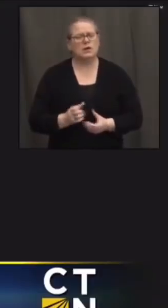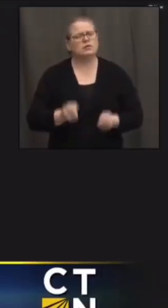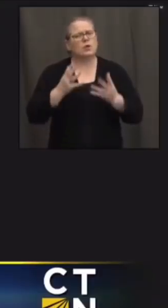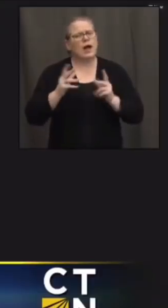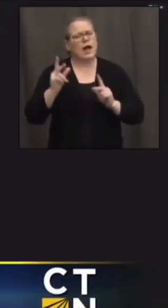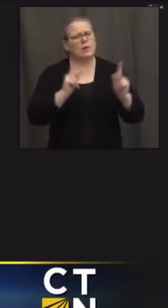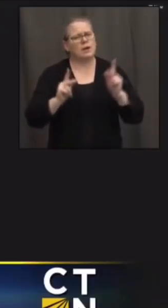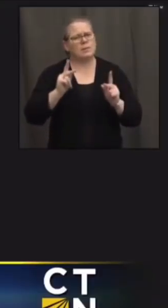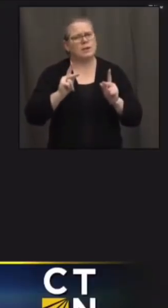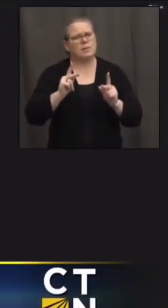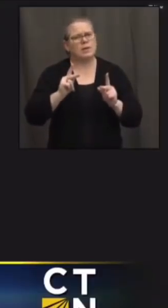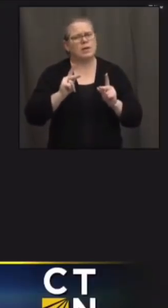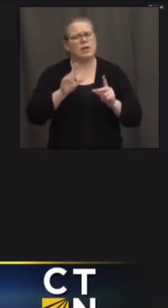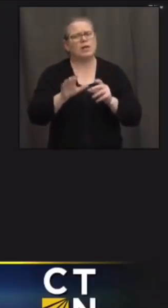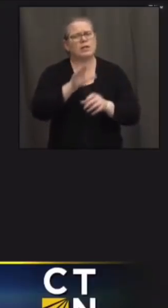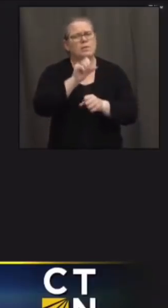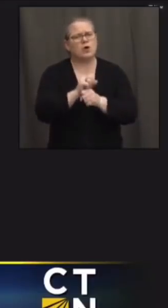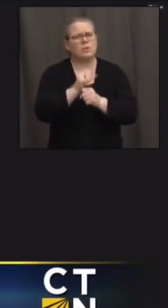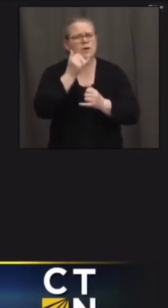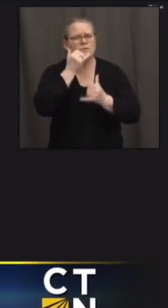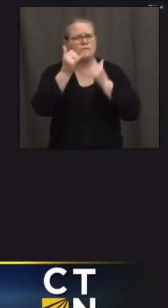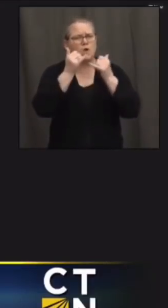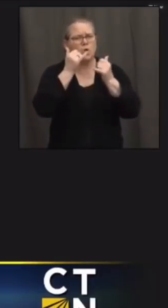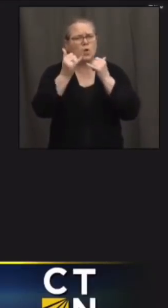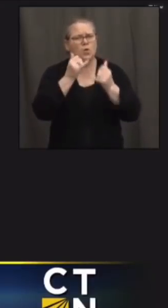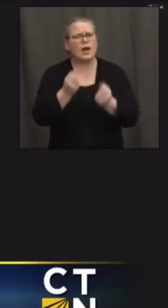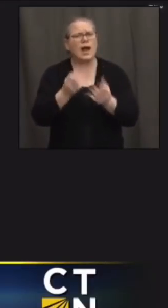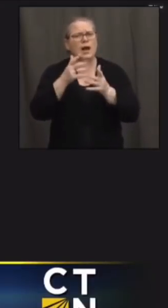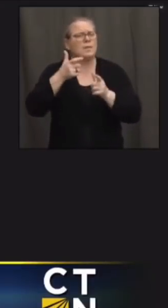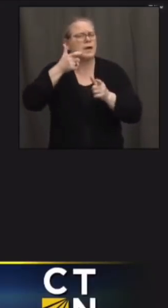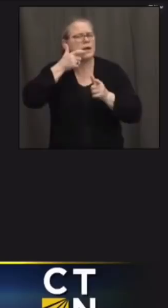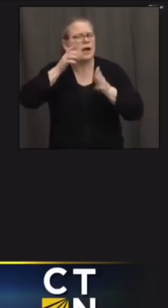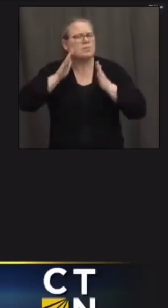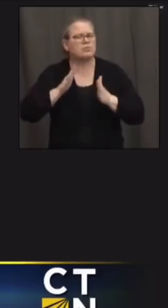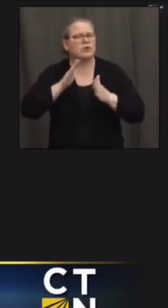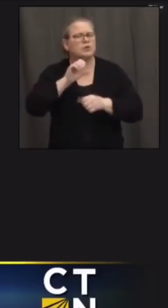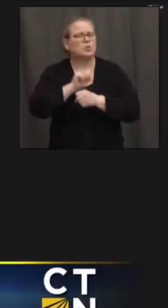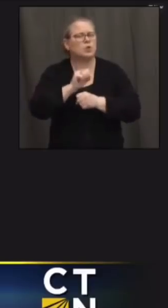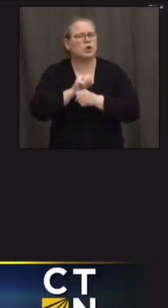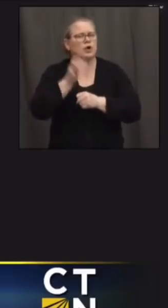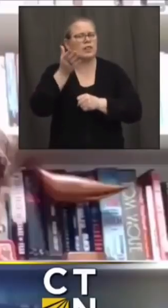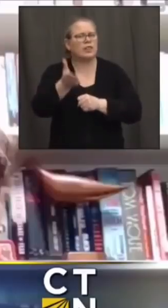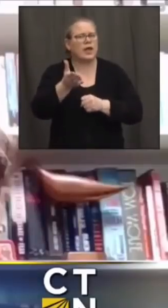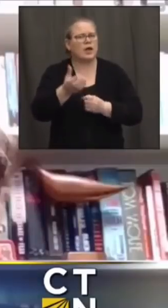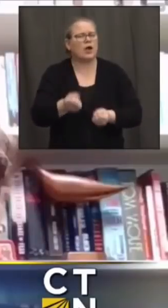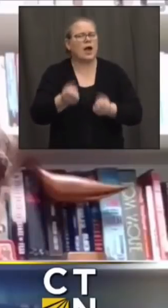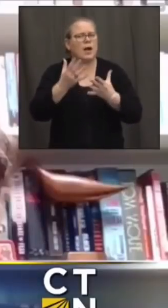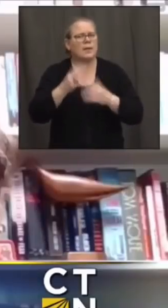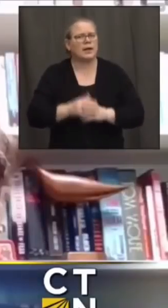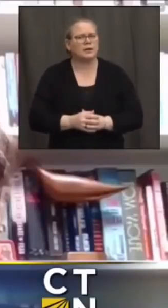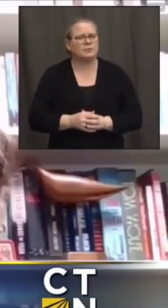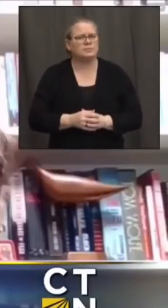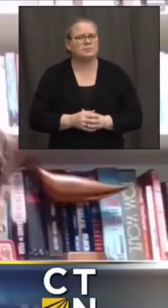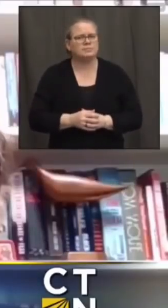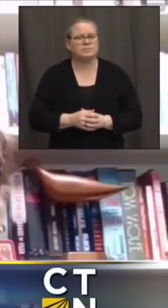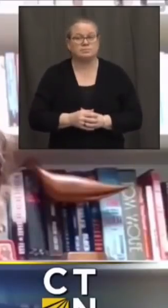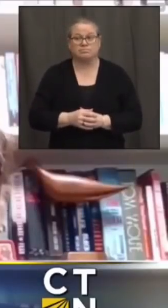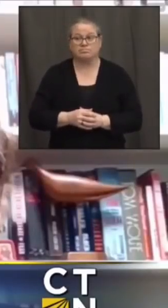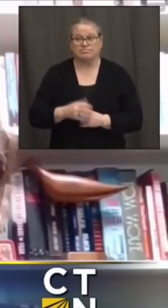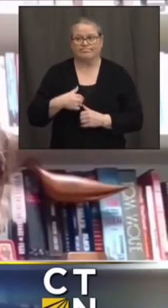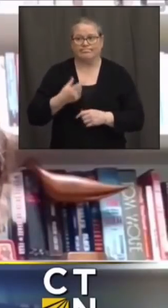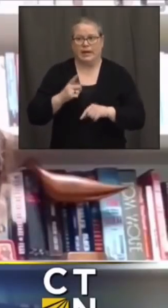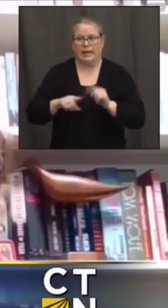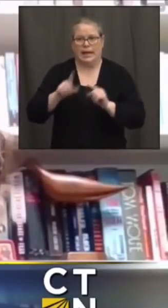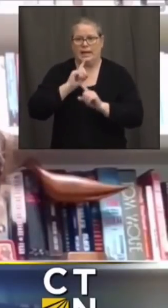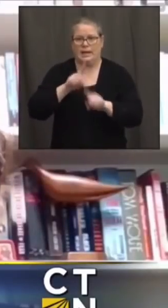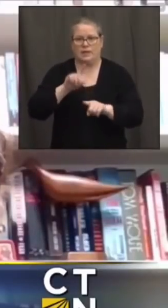appointment phone line i don't have an answer to that question we